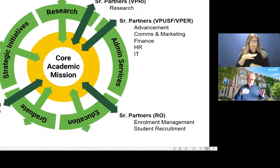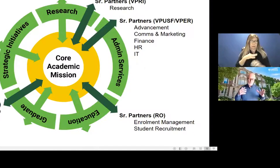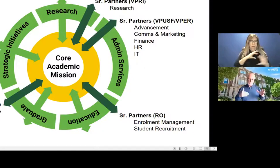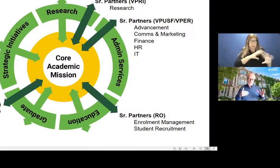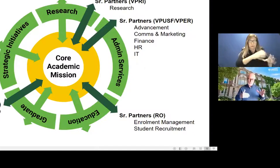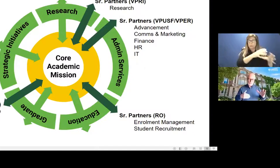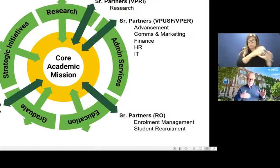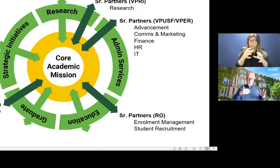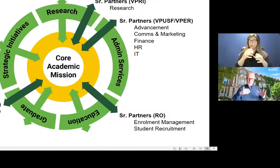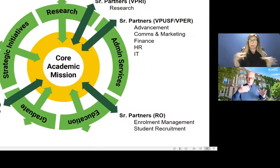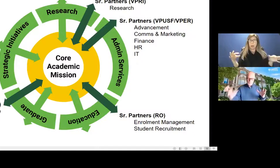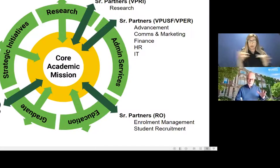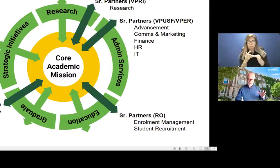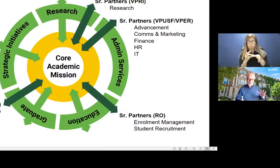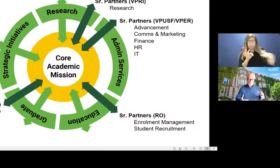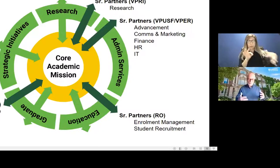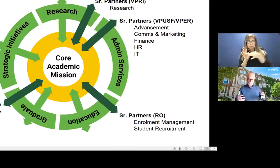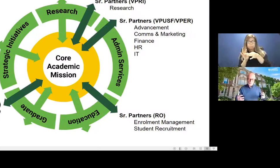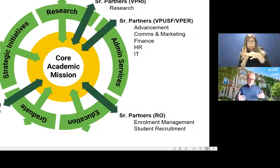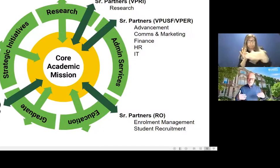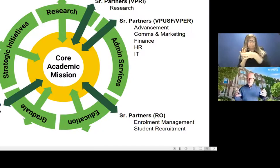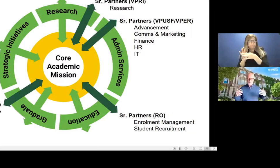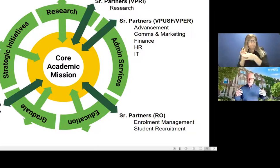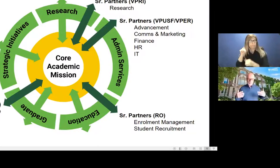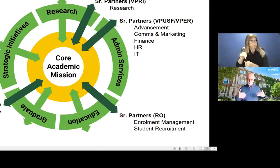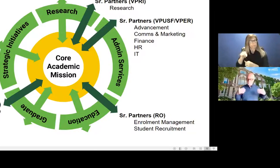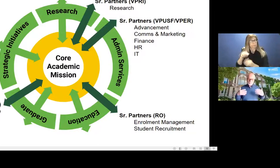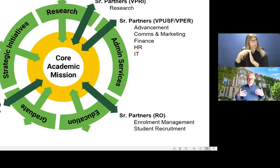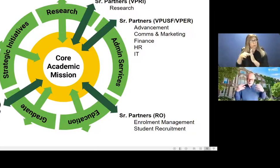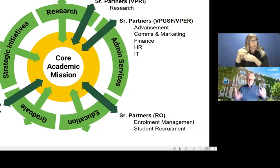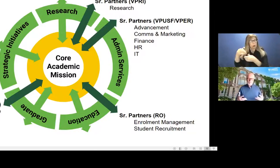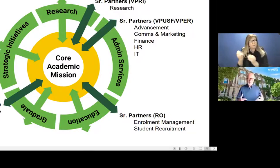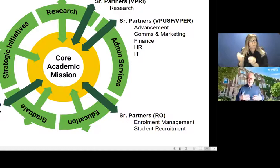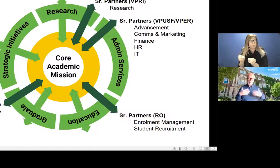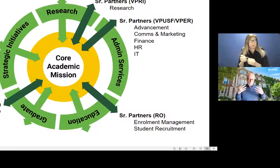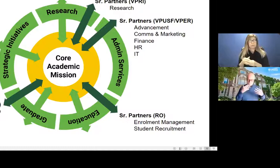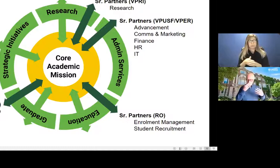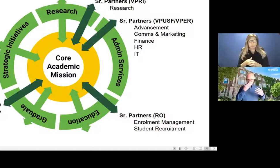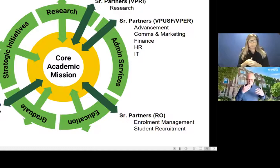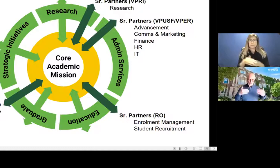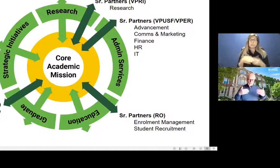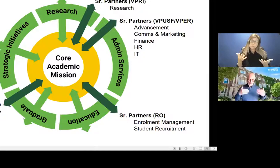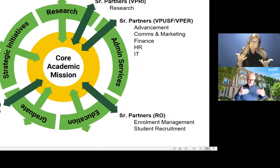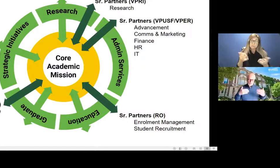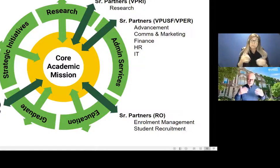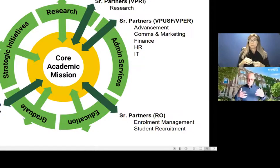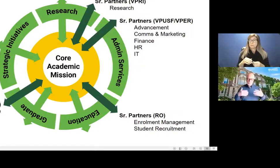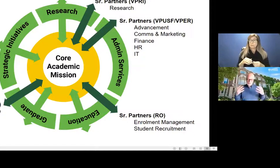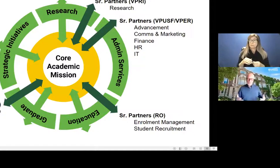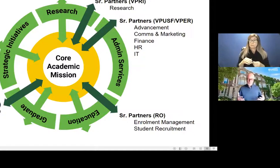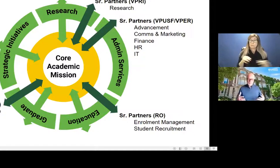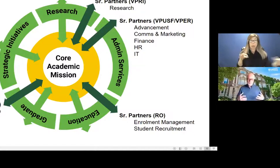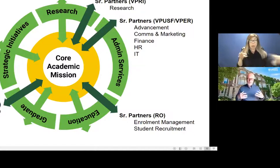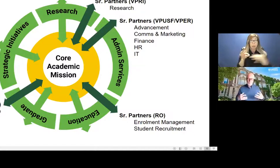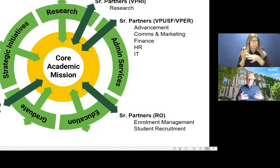faculties to the registrar's office in the hopes that we are able to make better decisions,